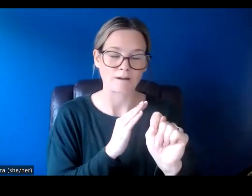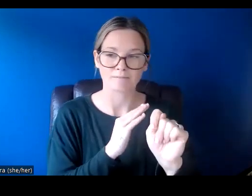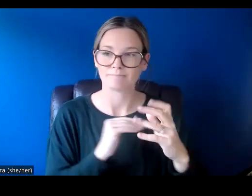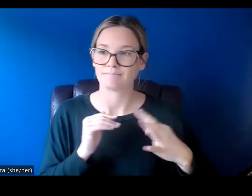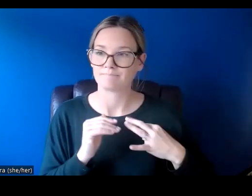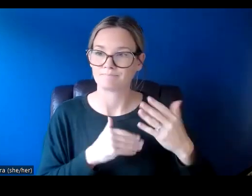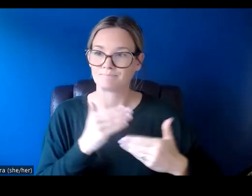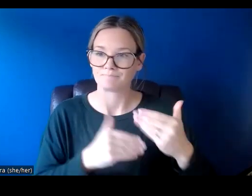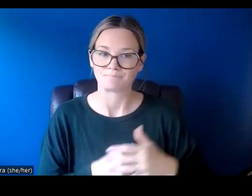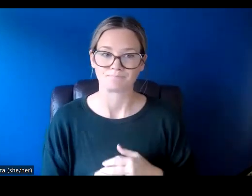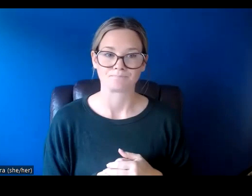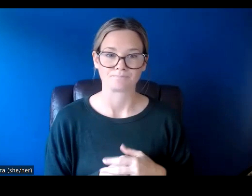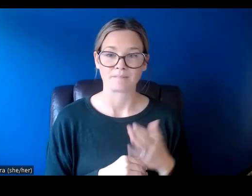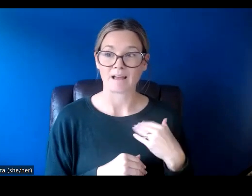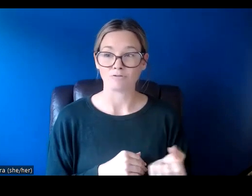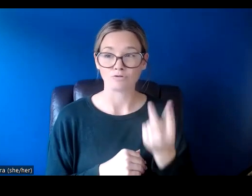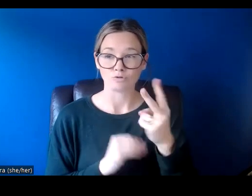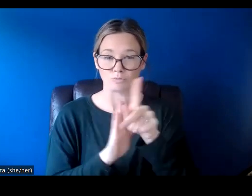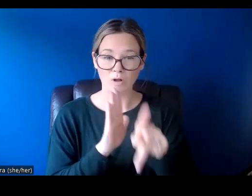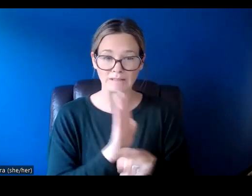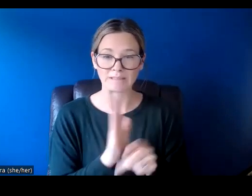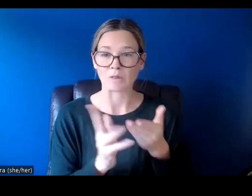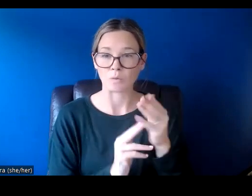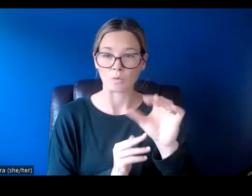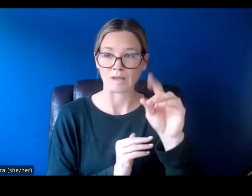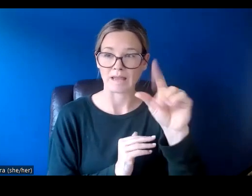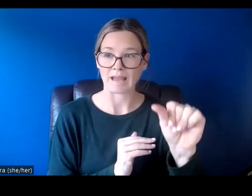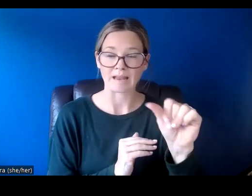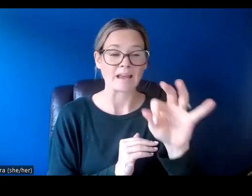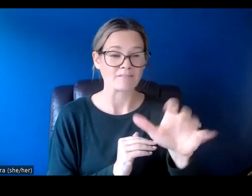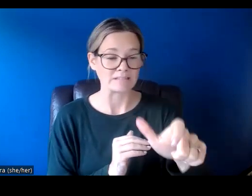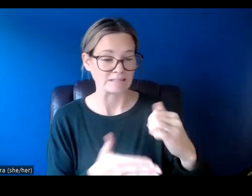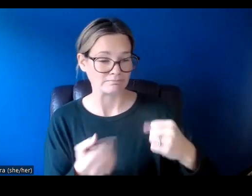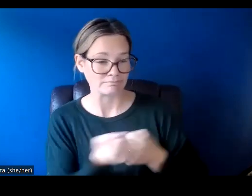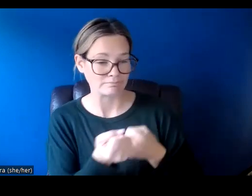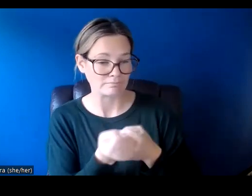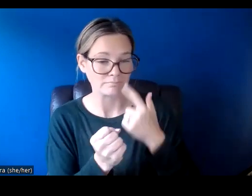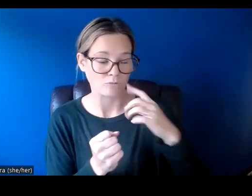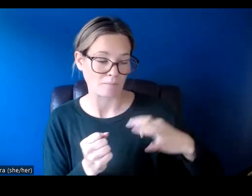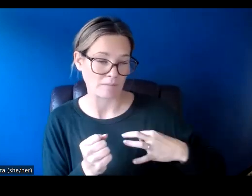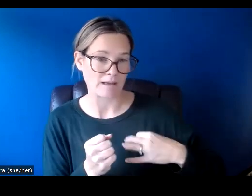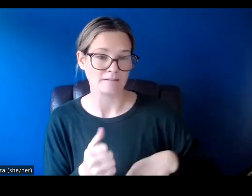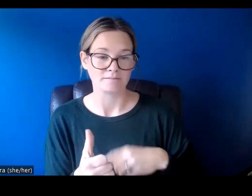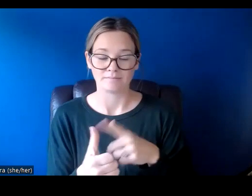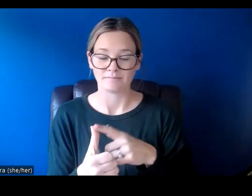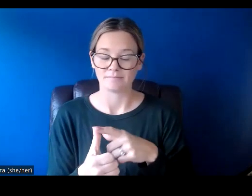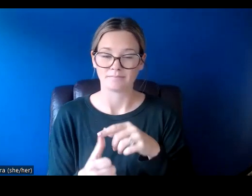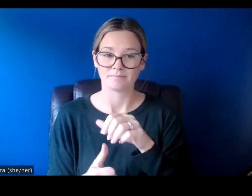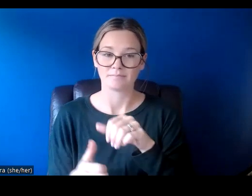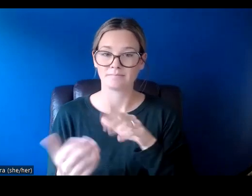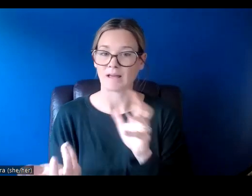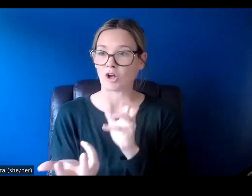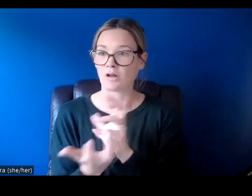There are two policies available through CADA for anyone who needs support to apply to this program. The accommodation and accessibility